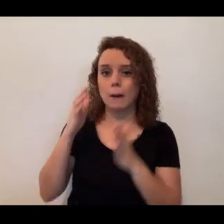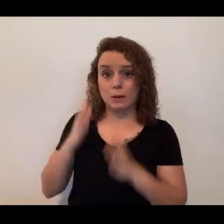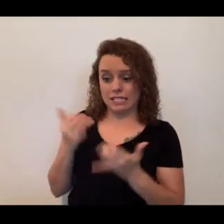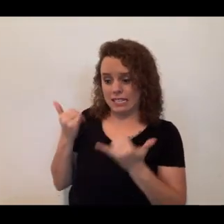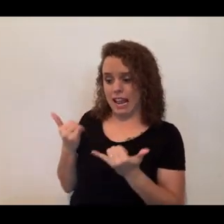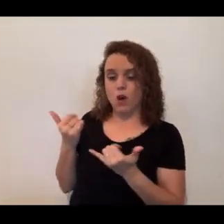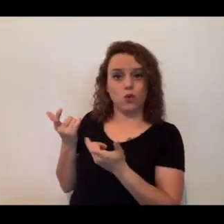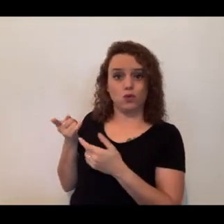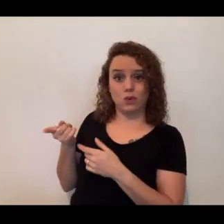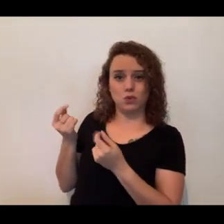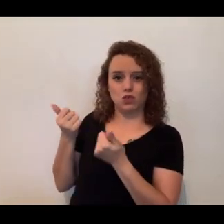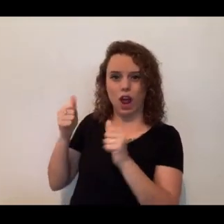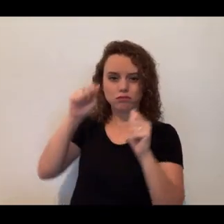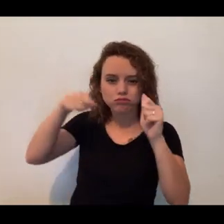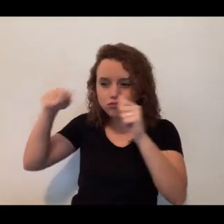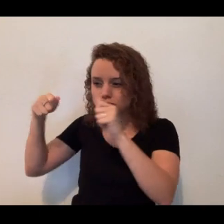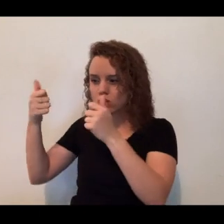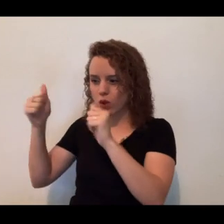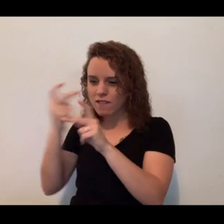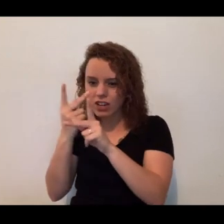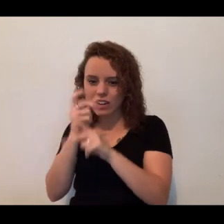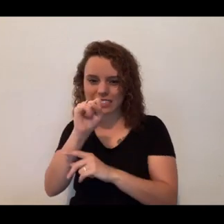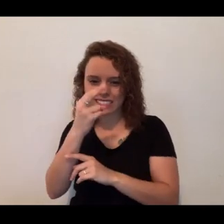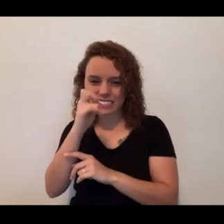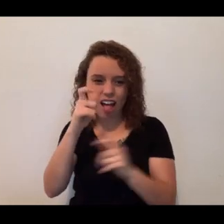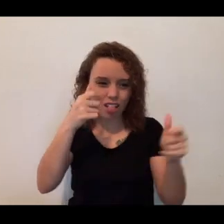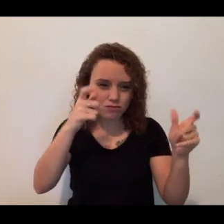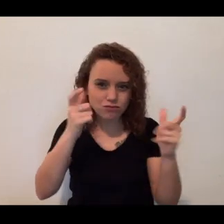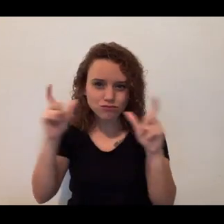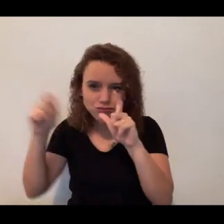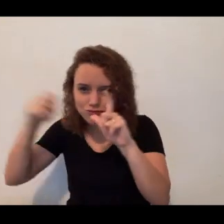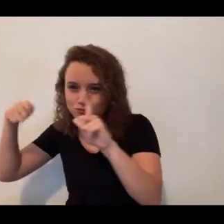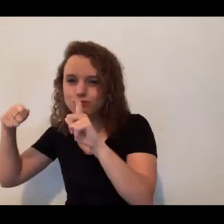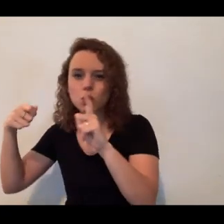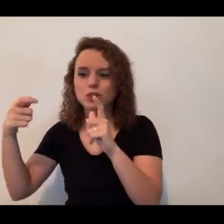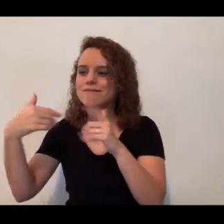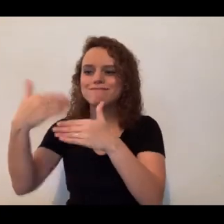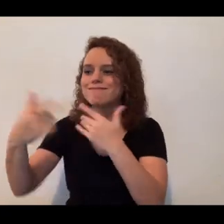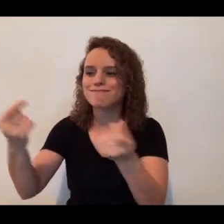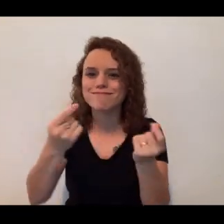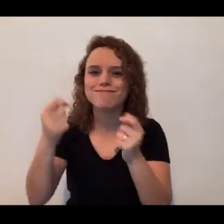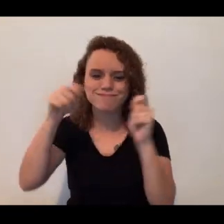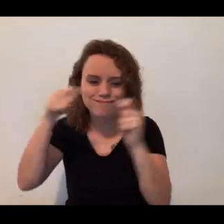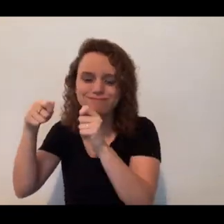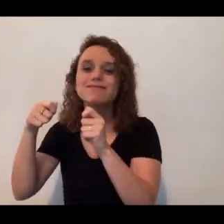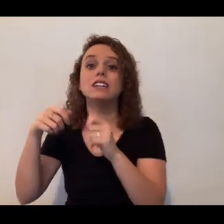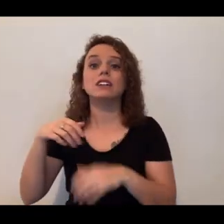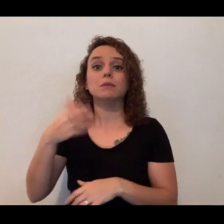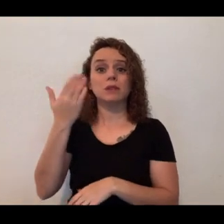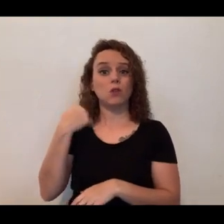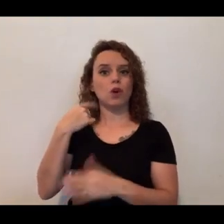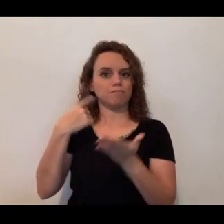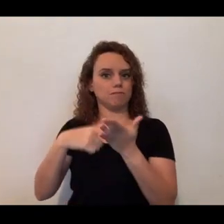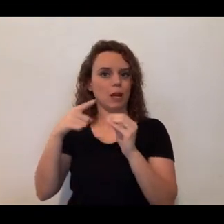move around and figure out exactly what CL is going to do next. Now, we talked a little bit about CL's adaptations or ocelots in